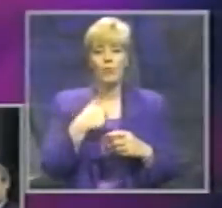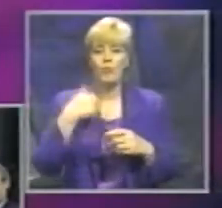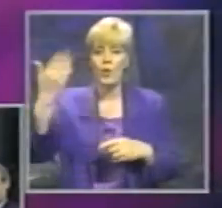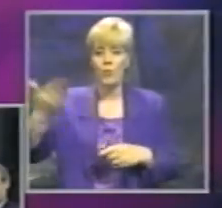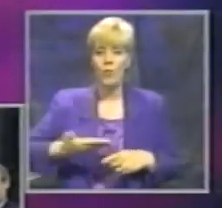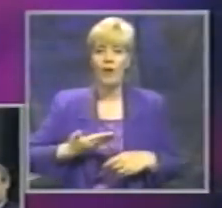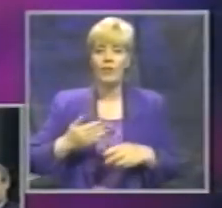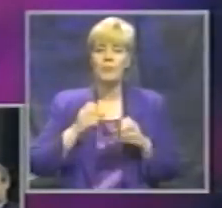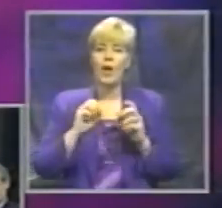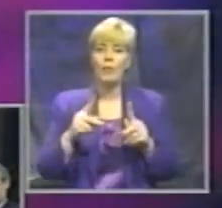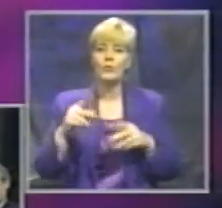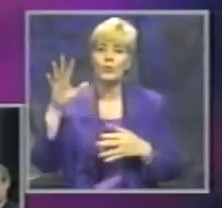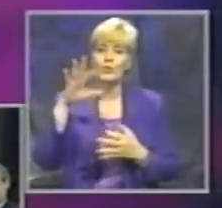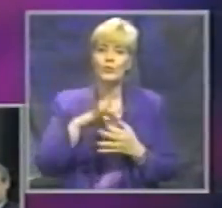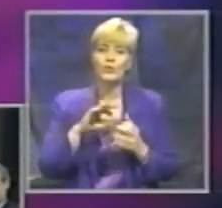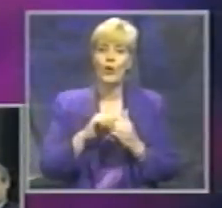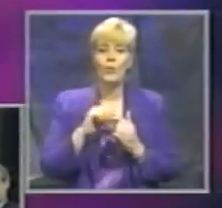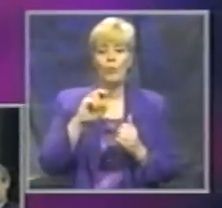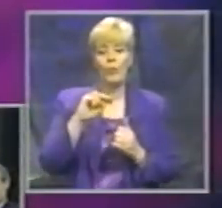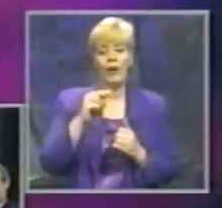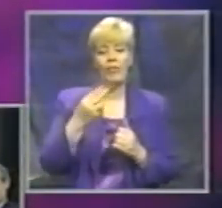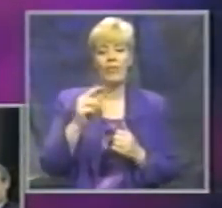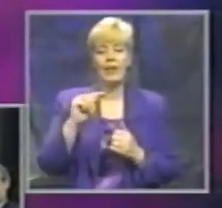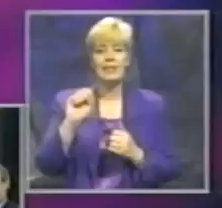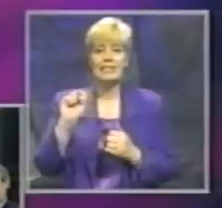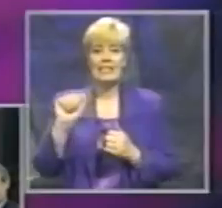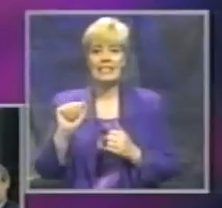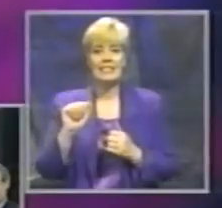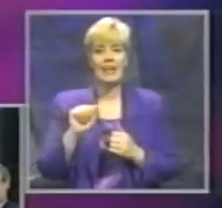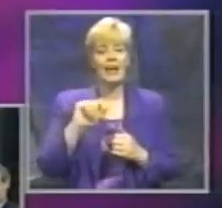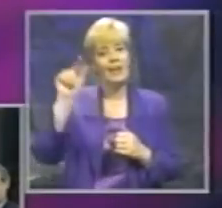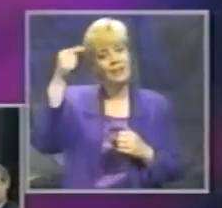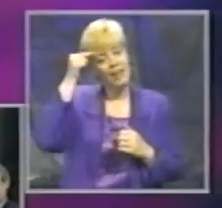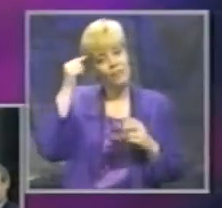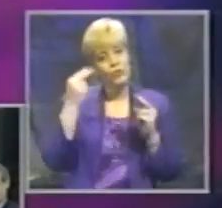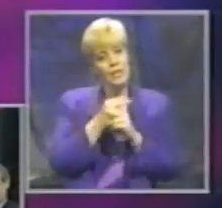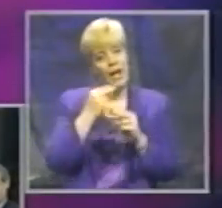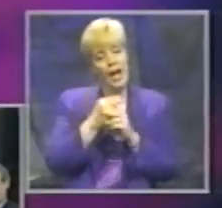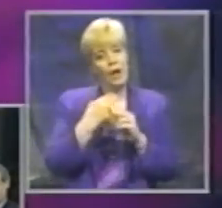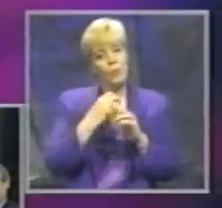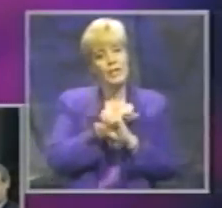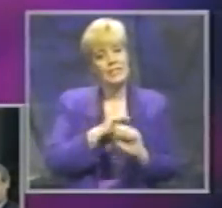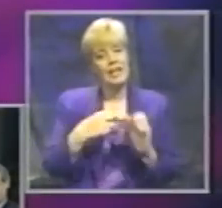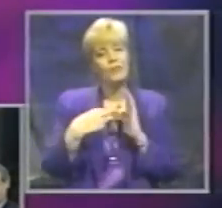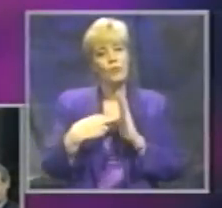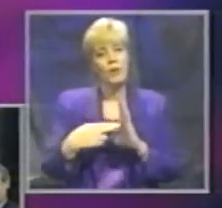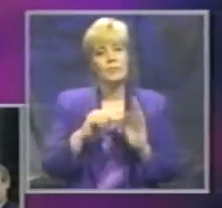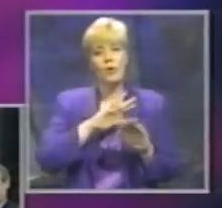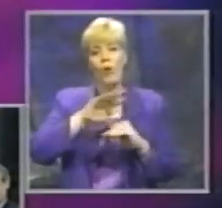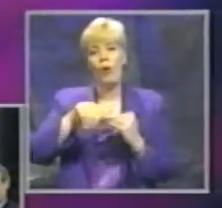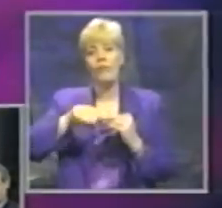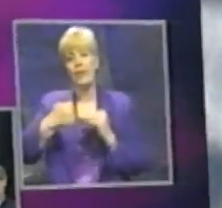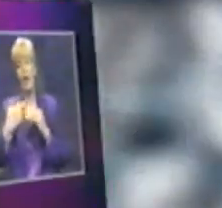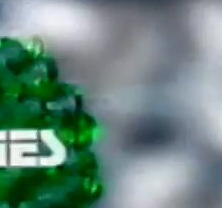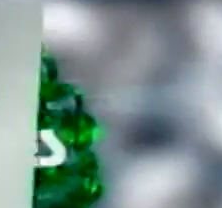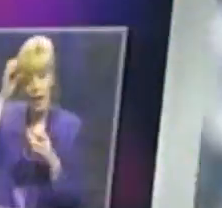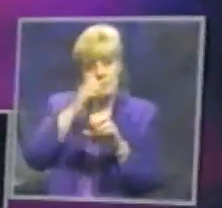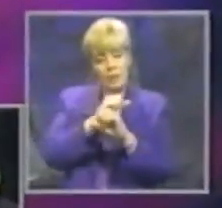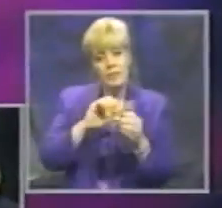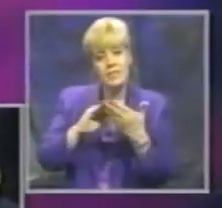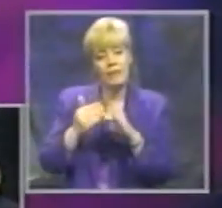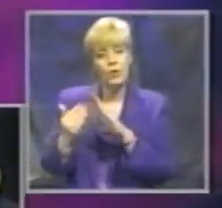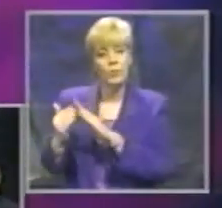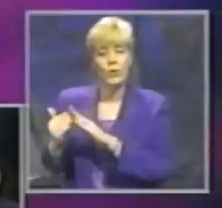the opportunity to join with NHTSA, with Governor's Highway Safety Representatives, and all the other groups in the Safe Communities Program.